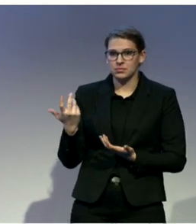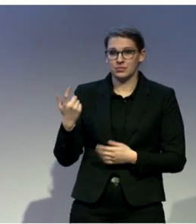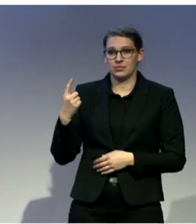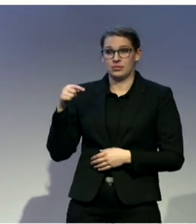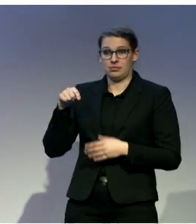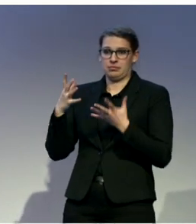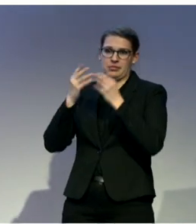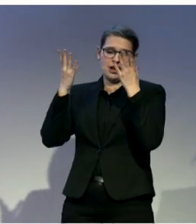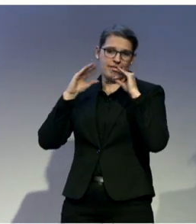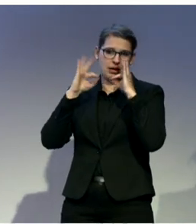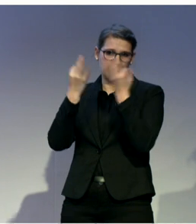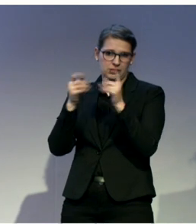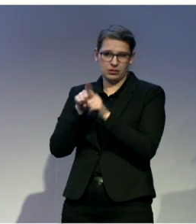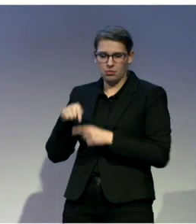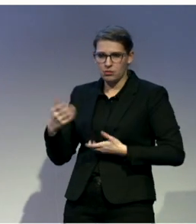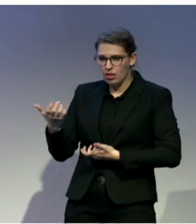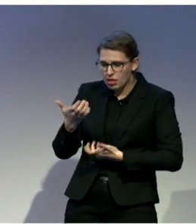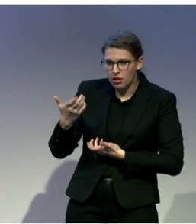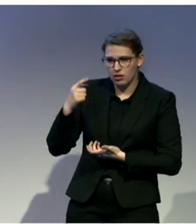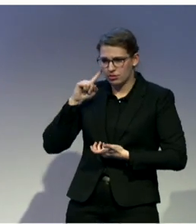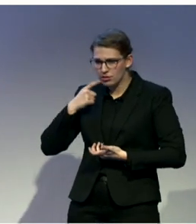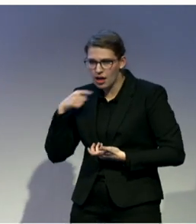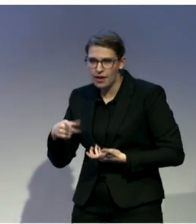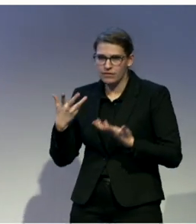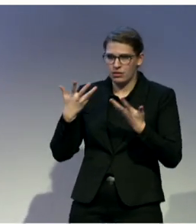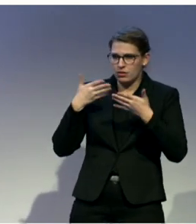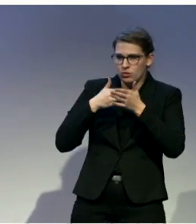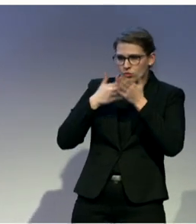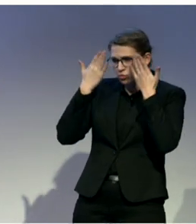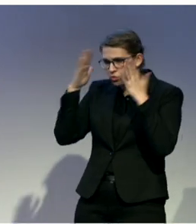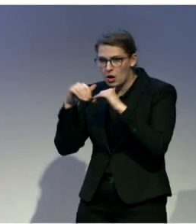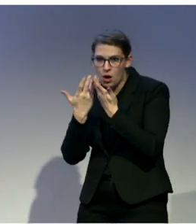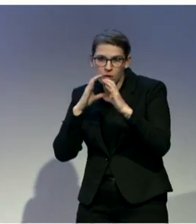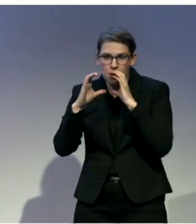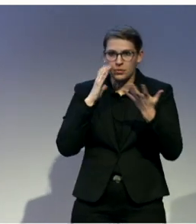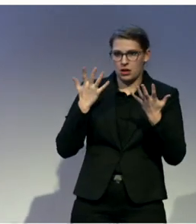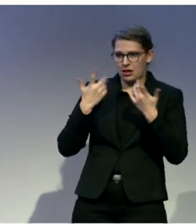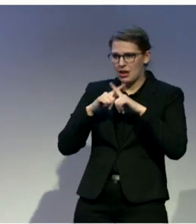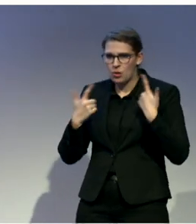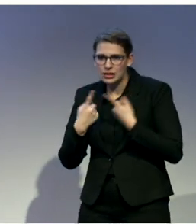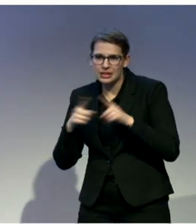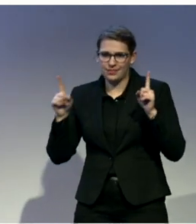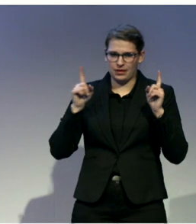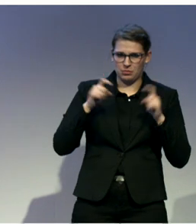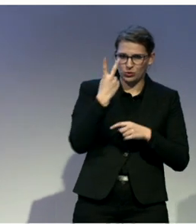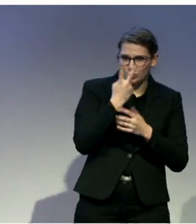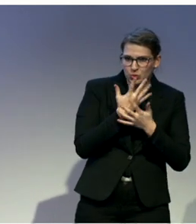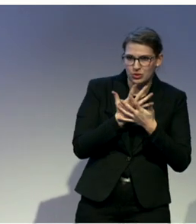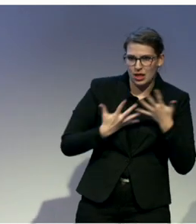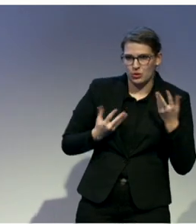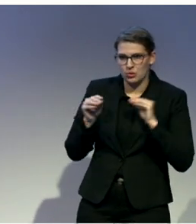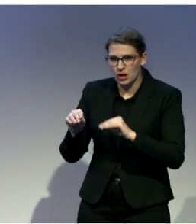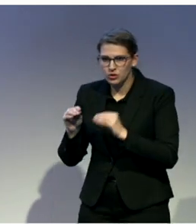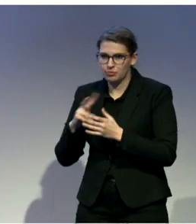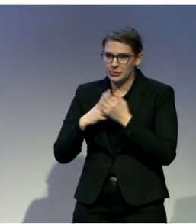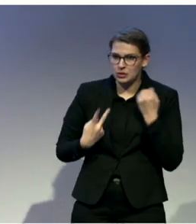Families with a deaf child often struggle with missing information about sign languages and bilingual communication and where to get